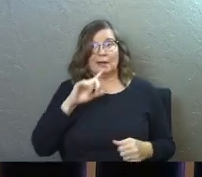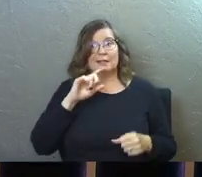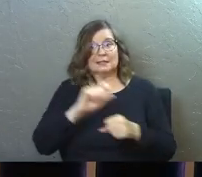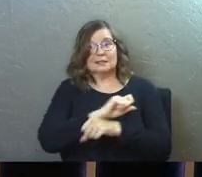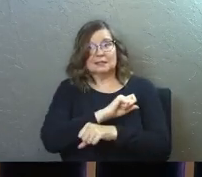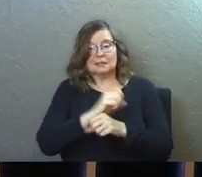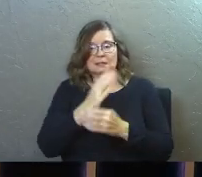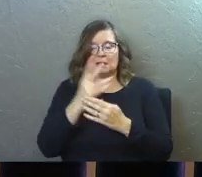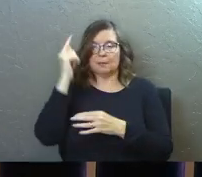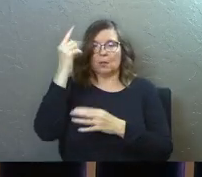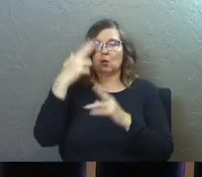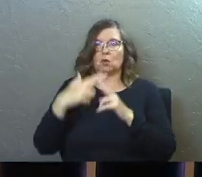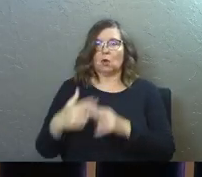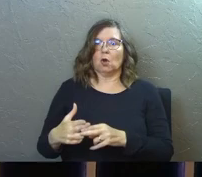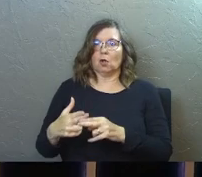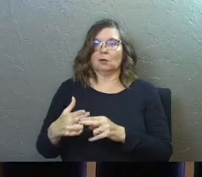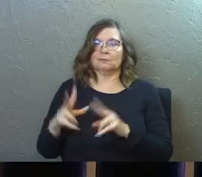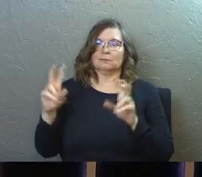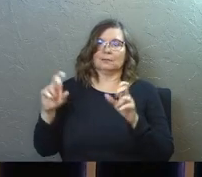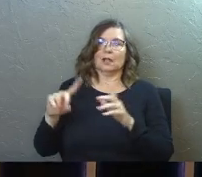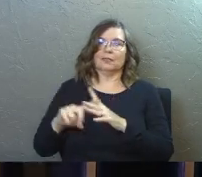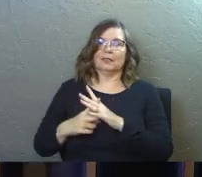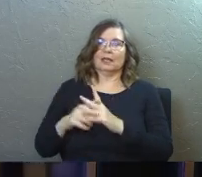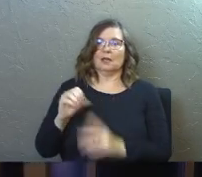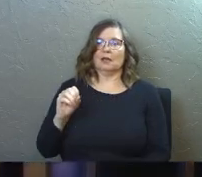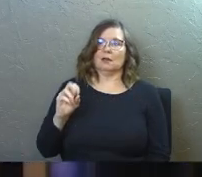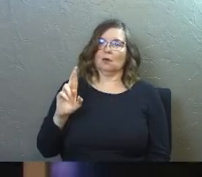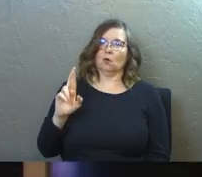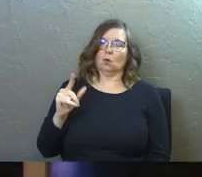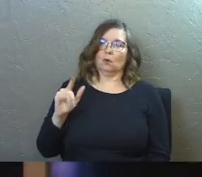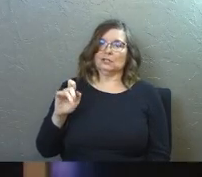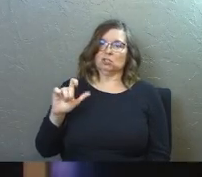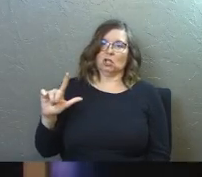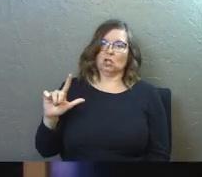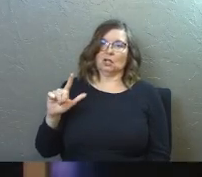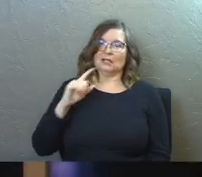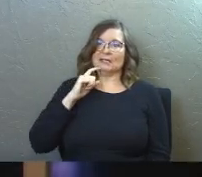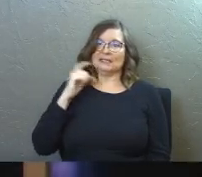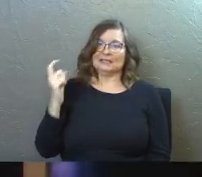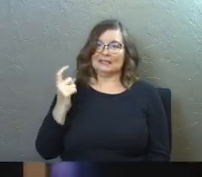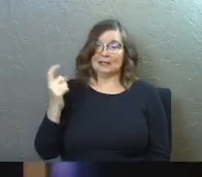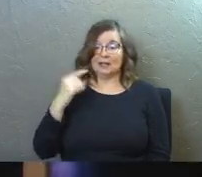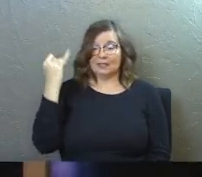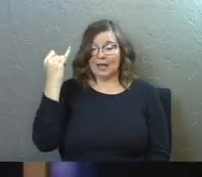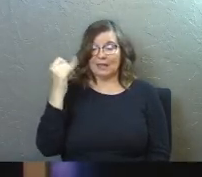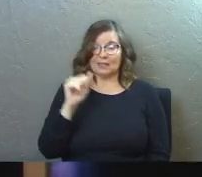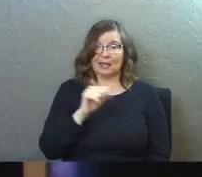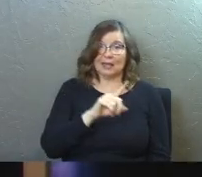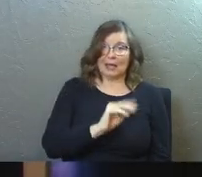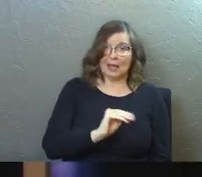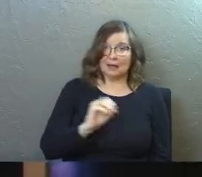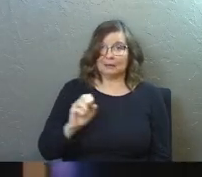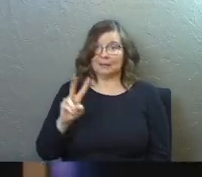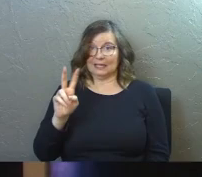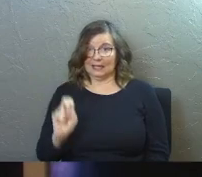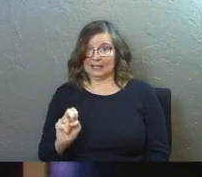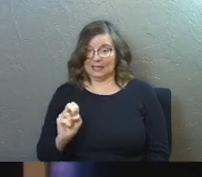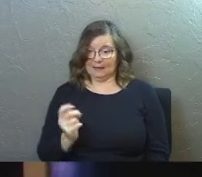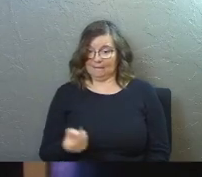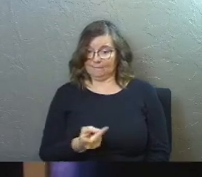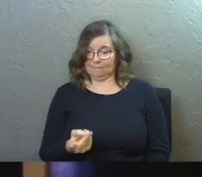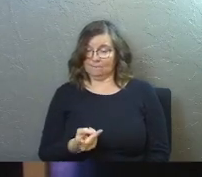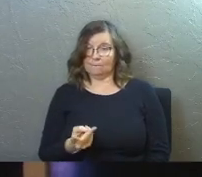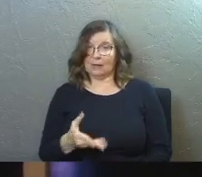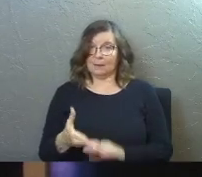is. Some theologians call this original sin. We're born into original sin. It's the idea that Adam and Eve in the garden. Some of you guys know